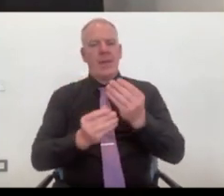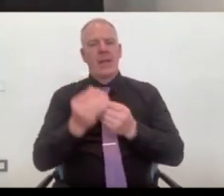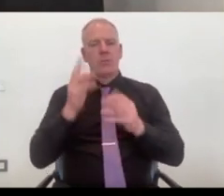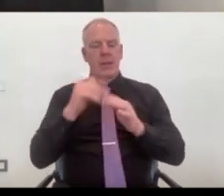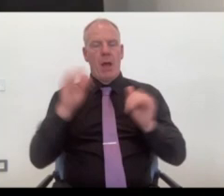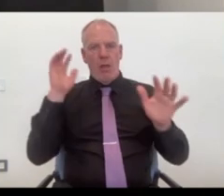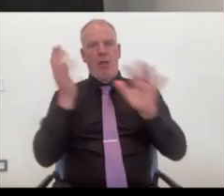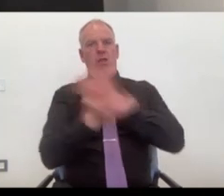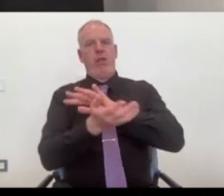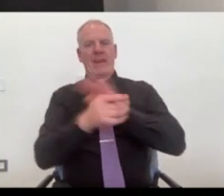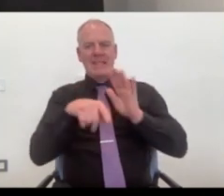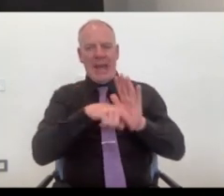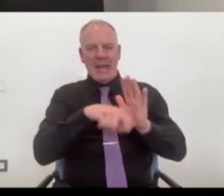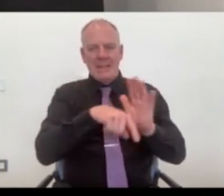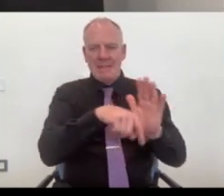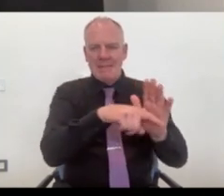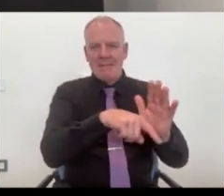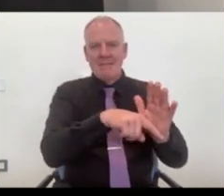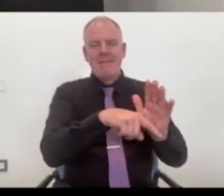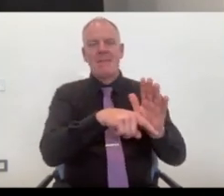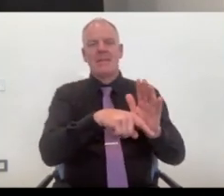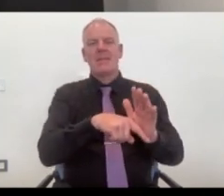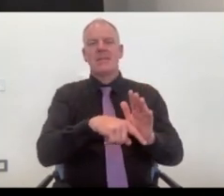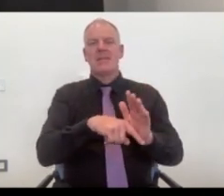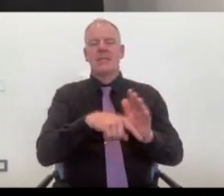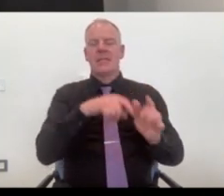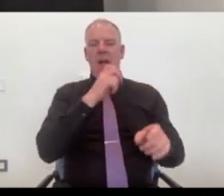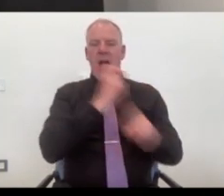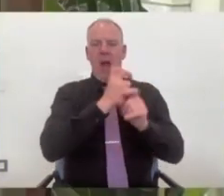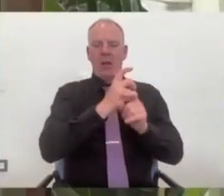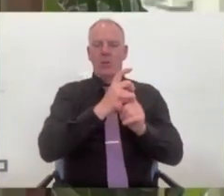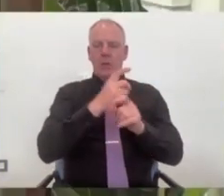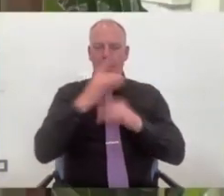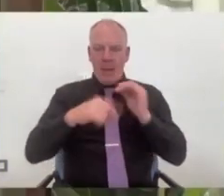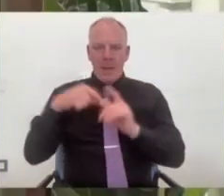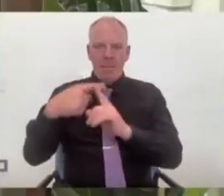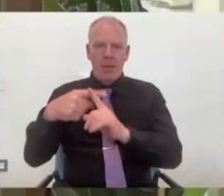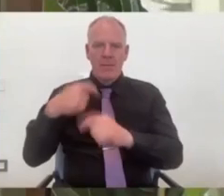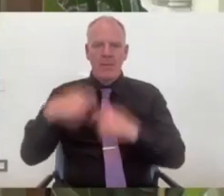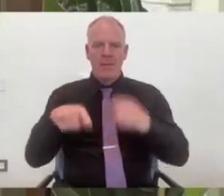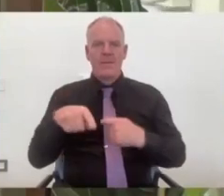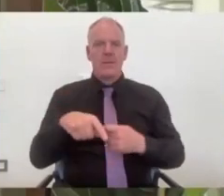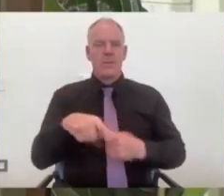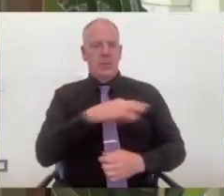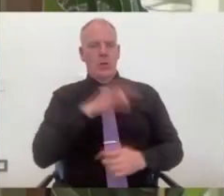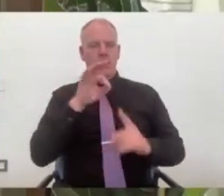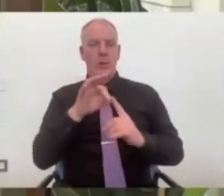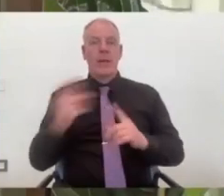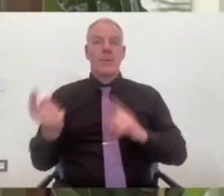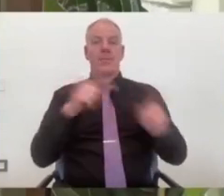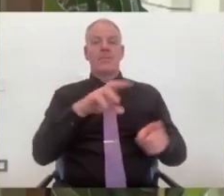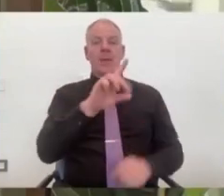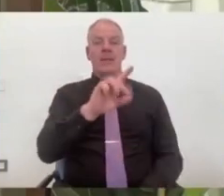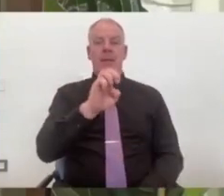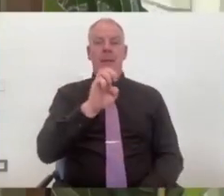get down negative rabbit holes and it's hard to come back from them. Thank you. think that's a really good point. Deepa, I'm going to come to you next.